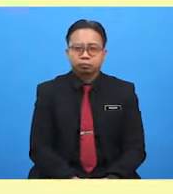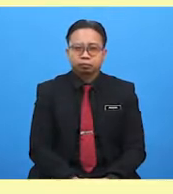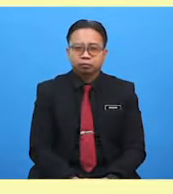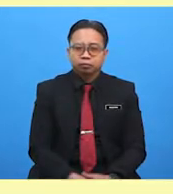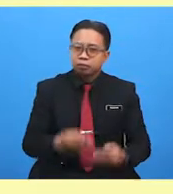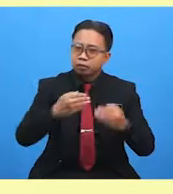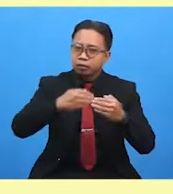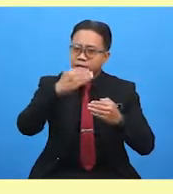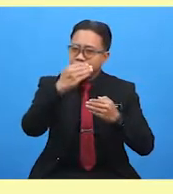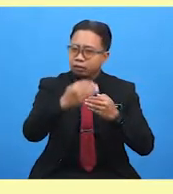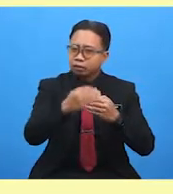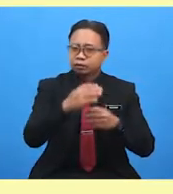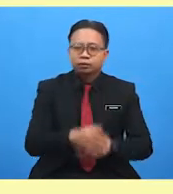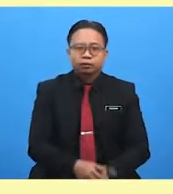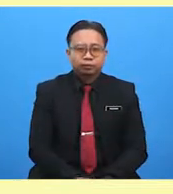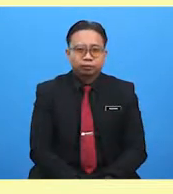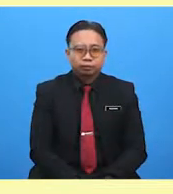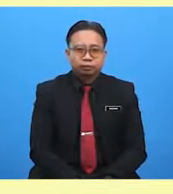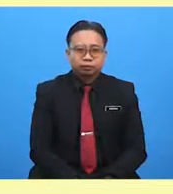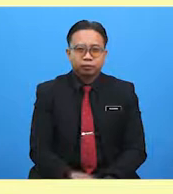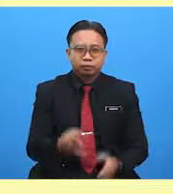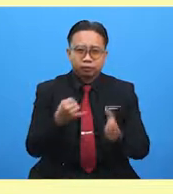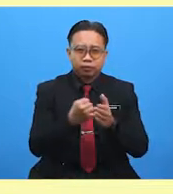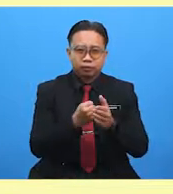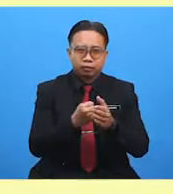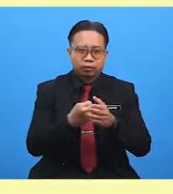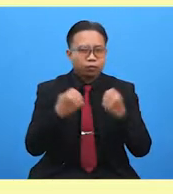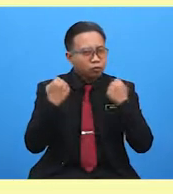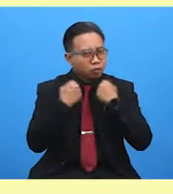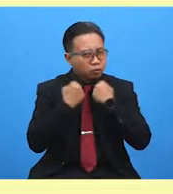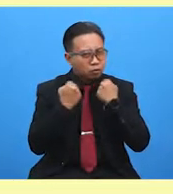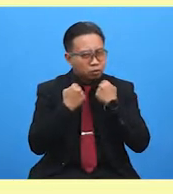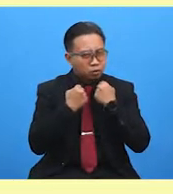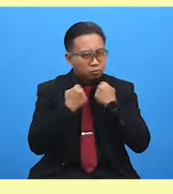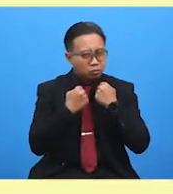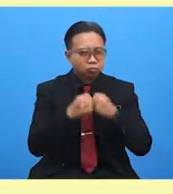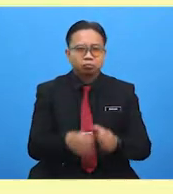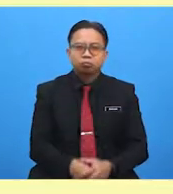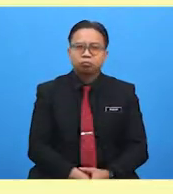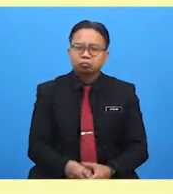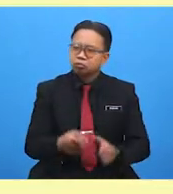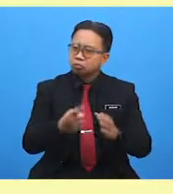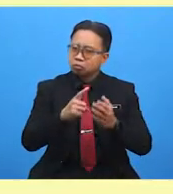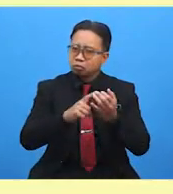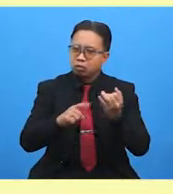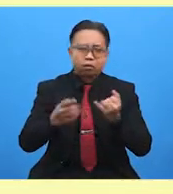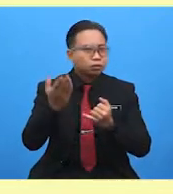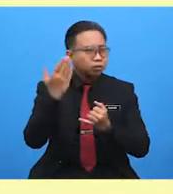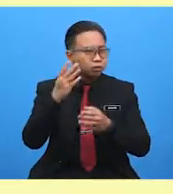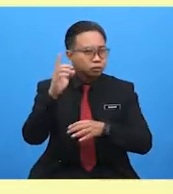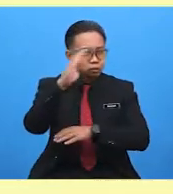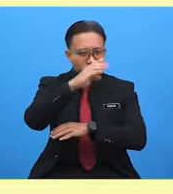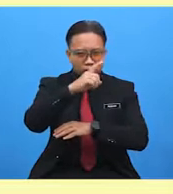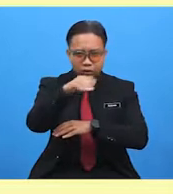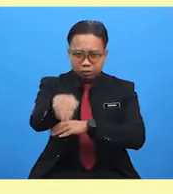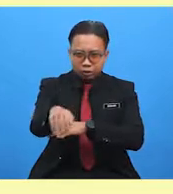Next. It was freezing cold last night. And rained a lot. So